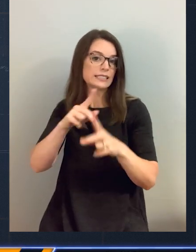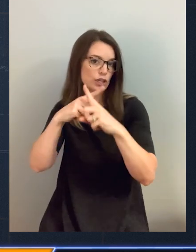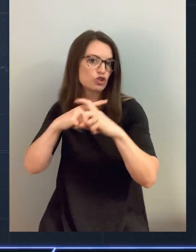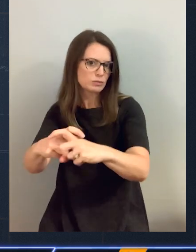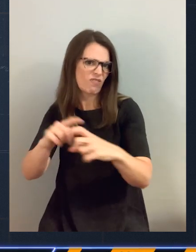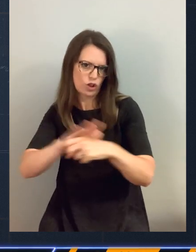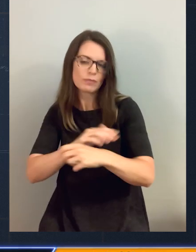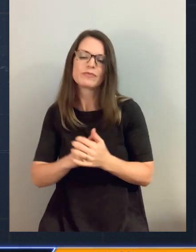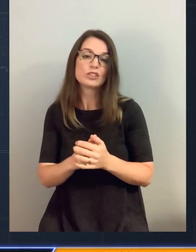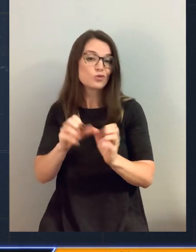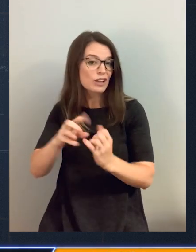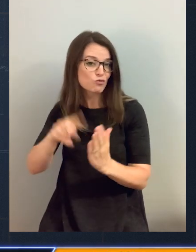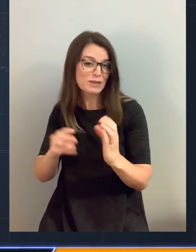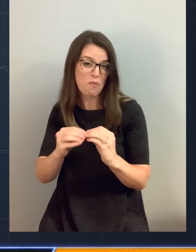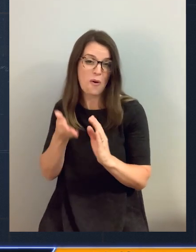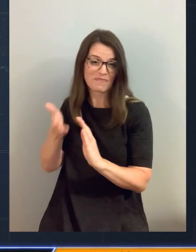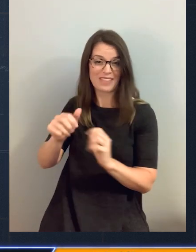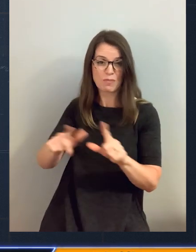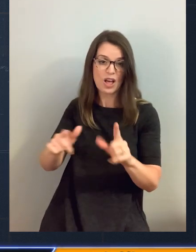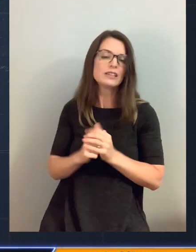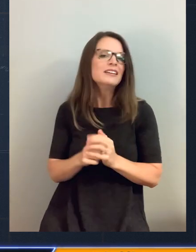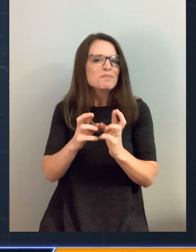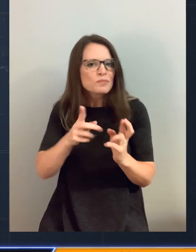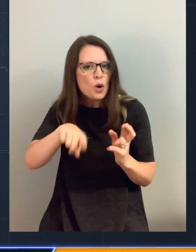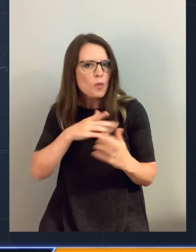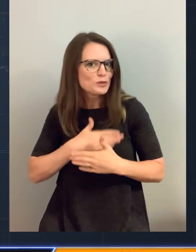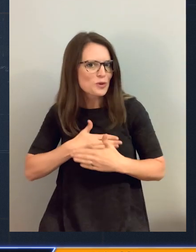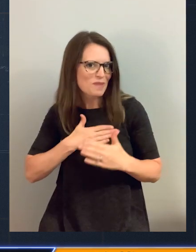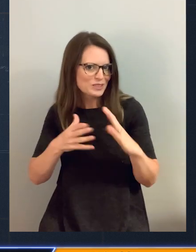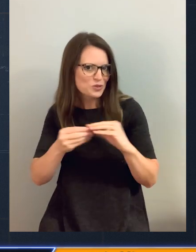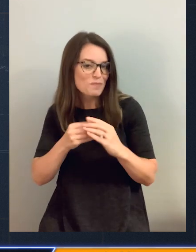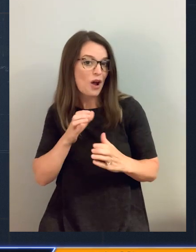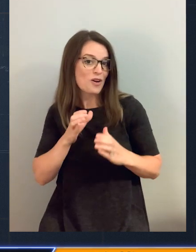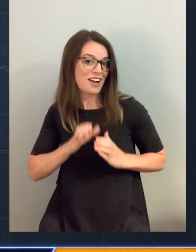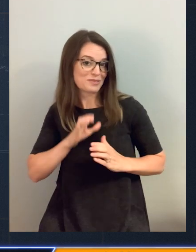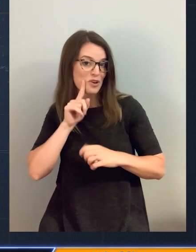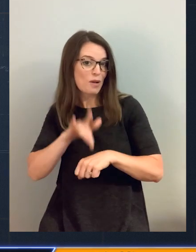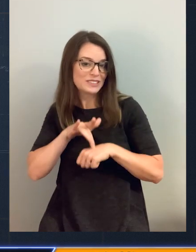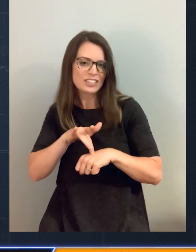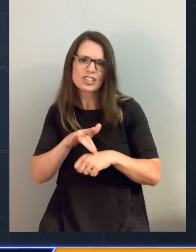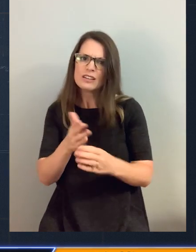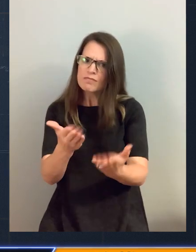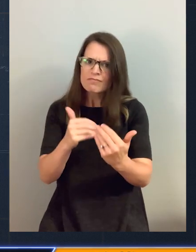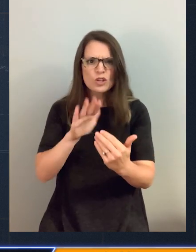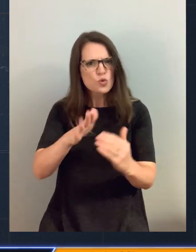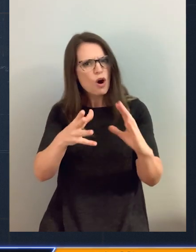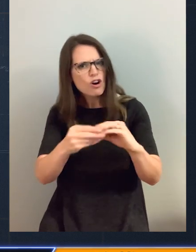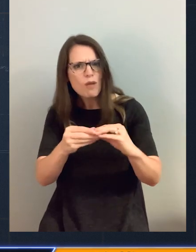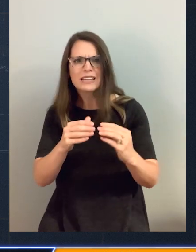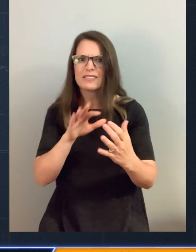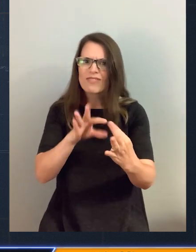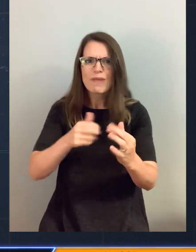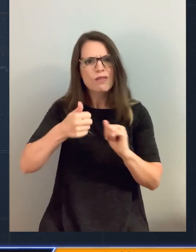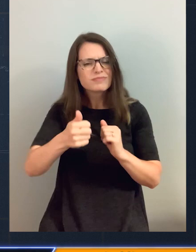you can read the blog post. All right. So, hope you enjoyed my story of customer obsession. Keep that feedback coming. Never hesitate to send